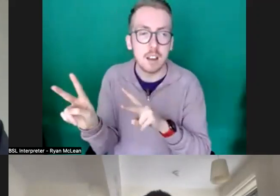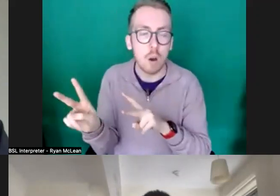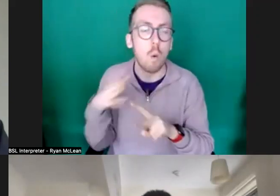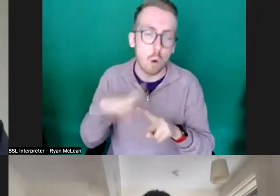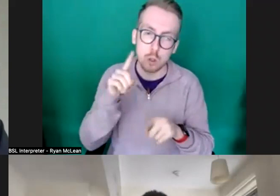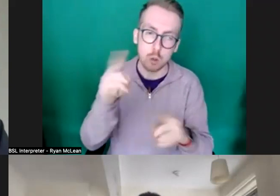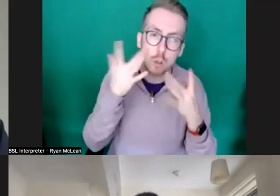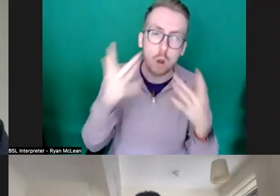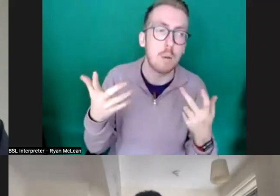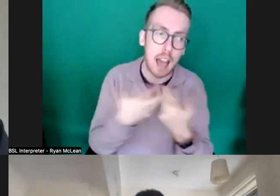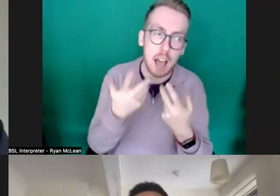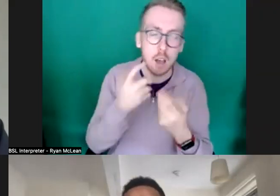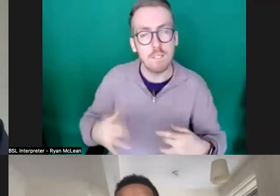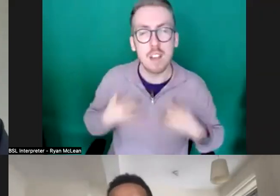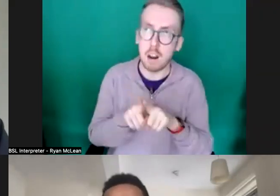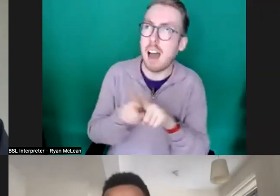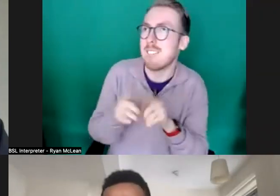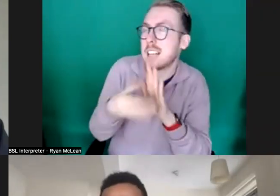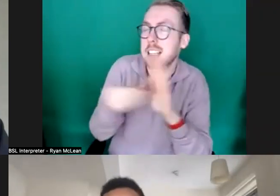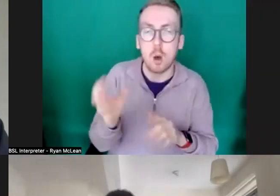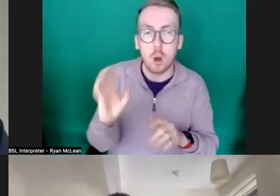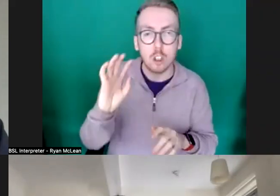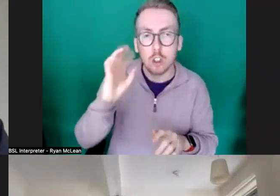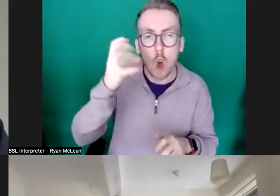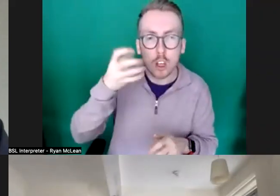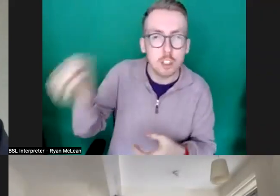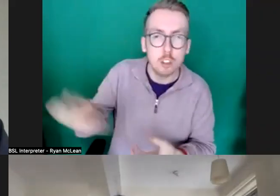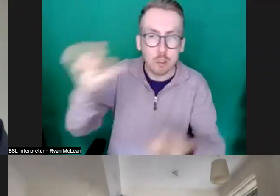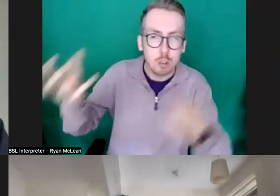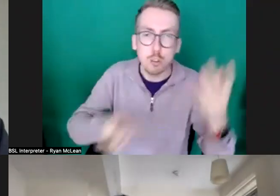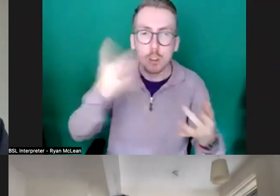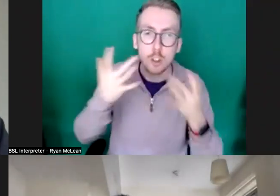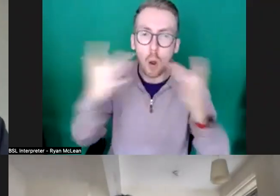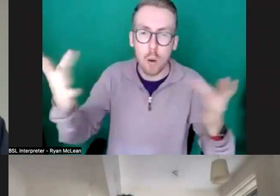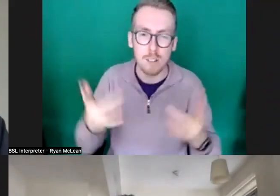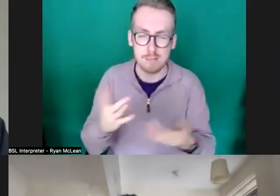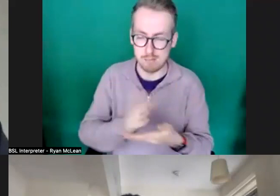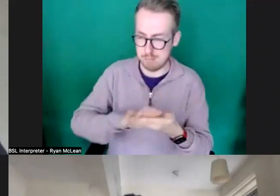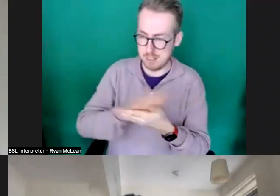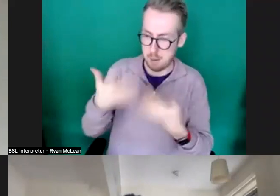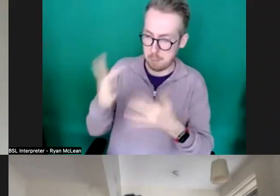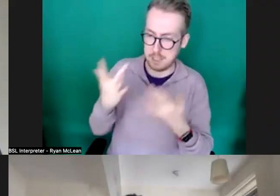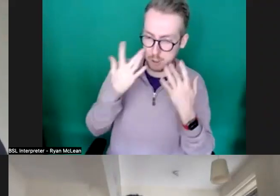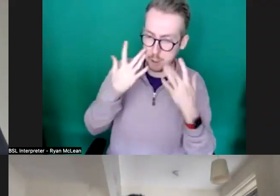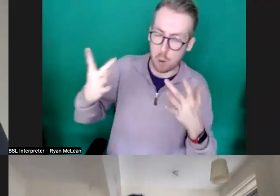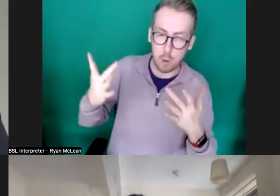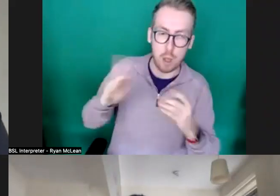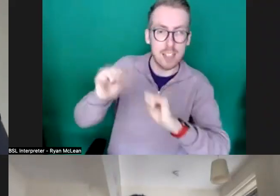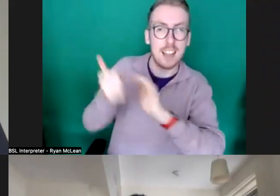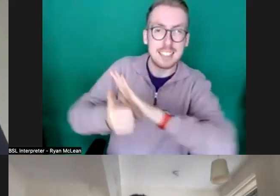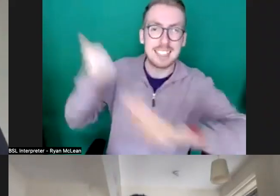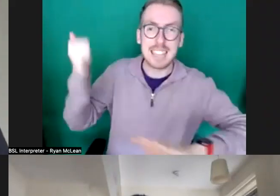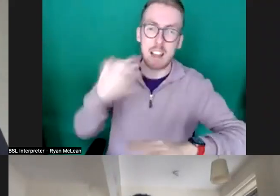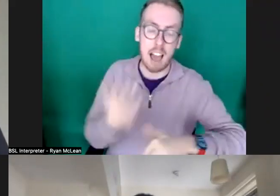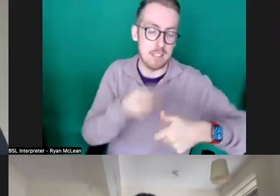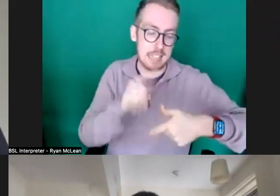feel if it's a circus show say a lot of the time we've got circus um shows which are just presenting the skills rather